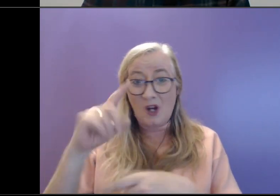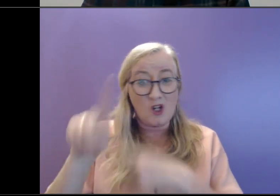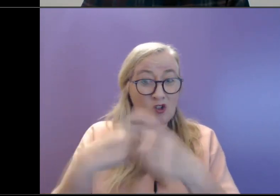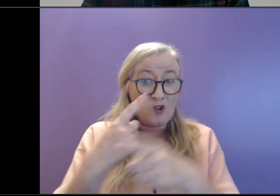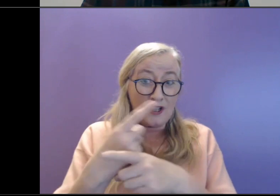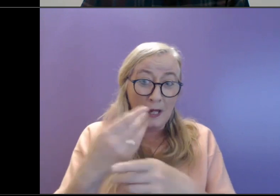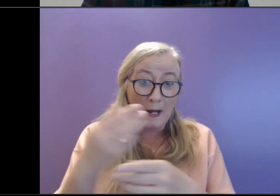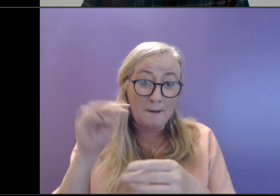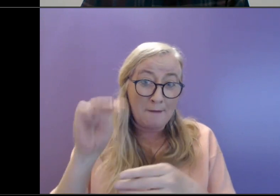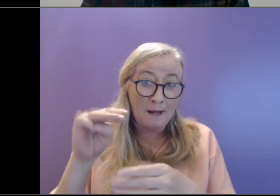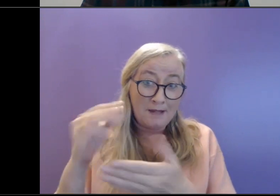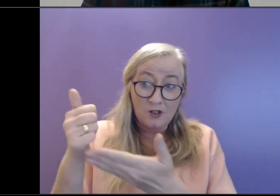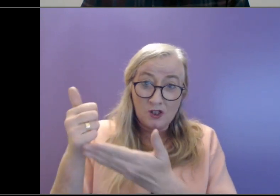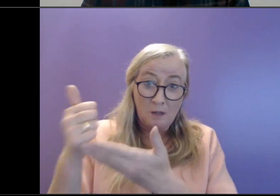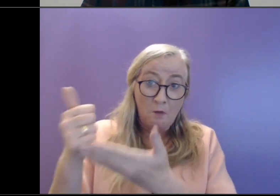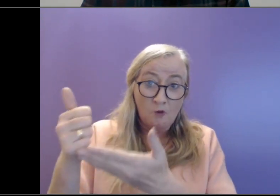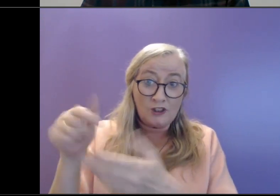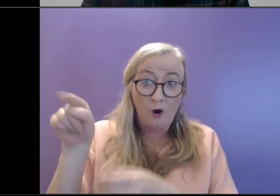supporting her.